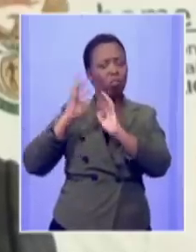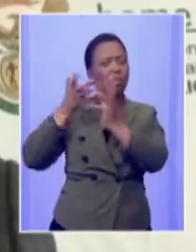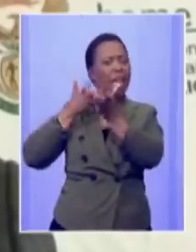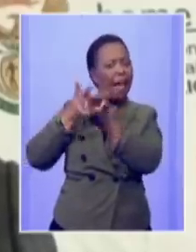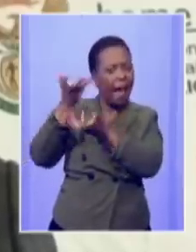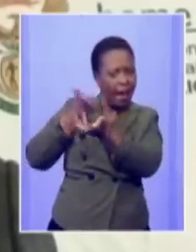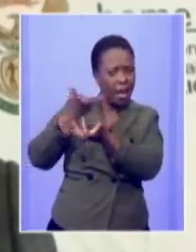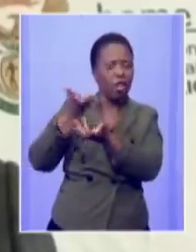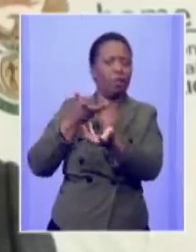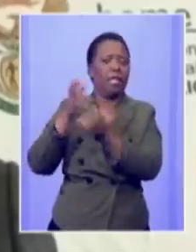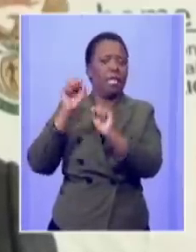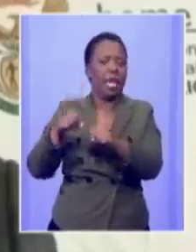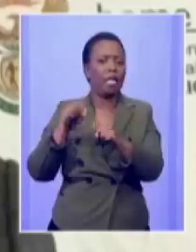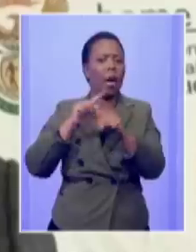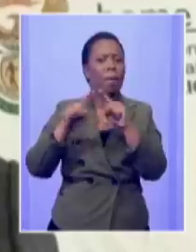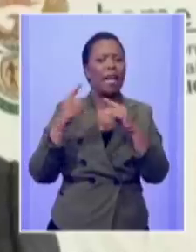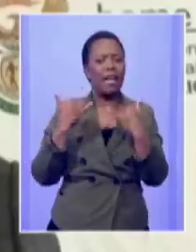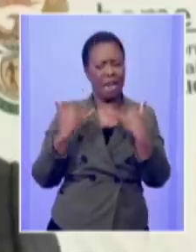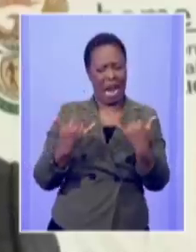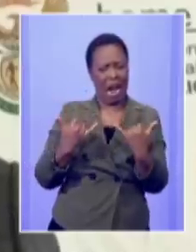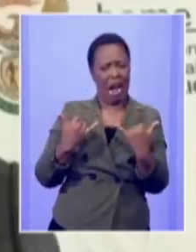this time around with the zimbabwean